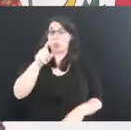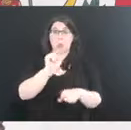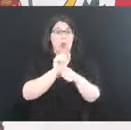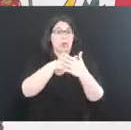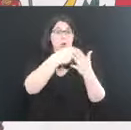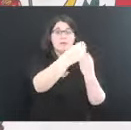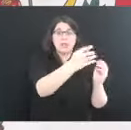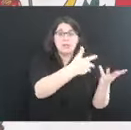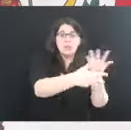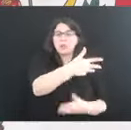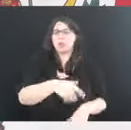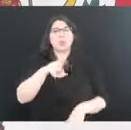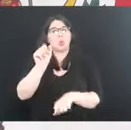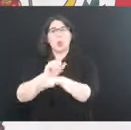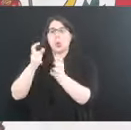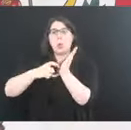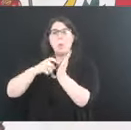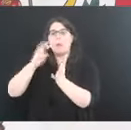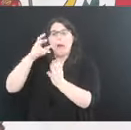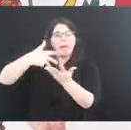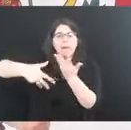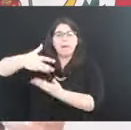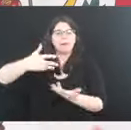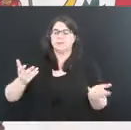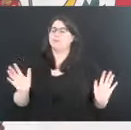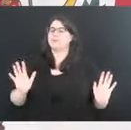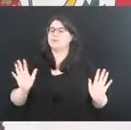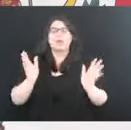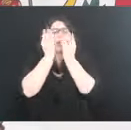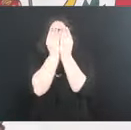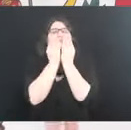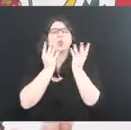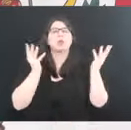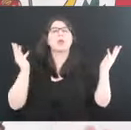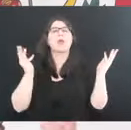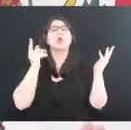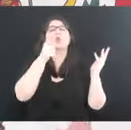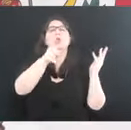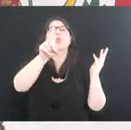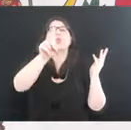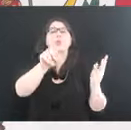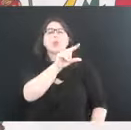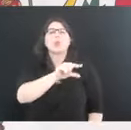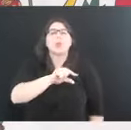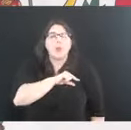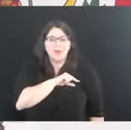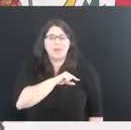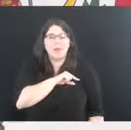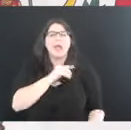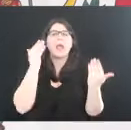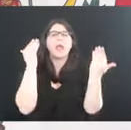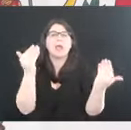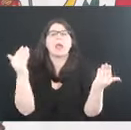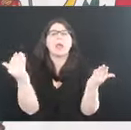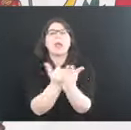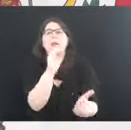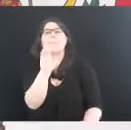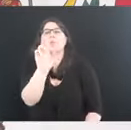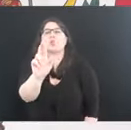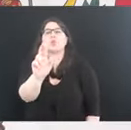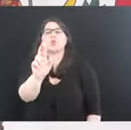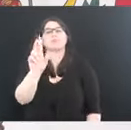you're in a coal mine, whatever it may be, you qualify. Go get the booster. That's all I can say.